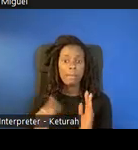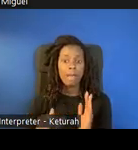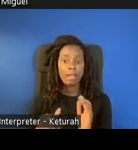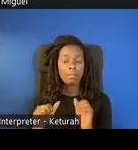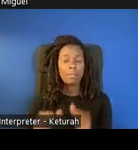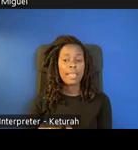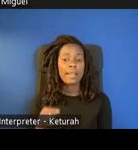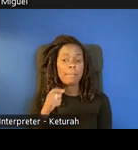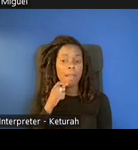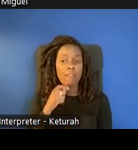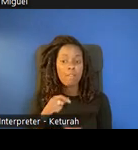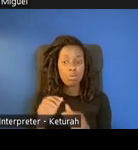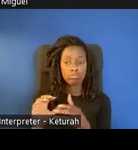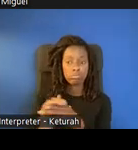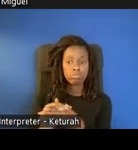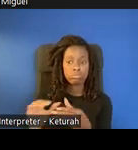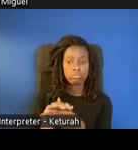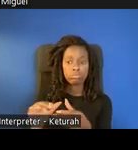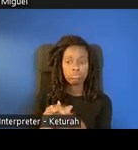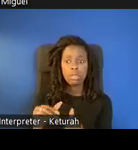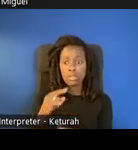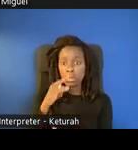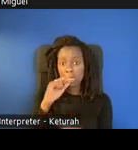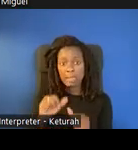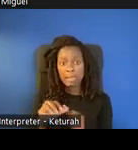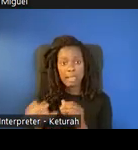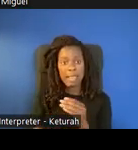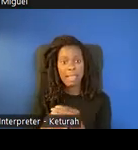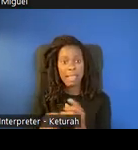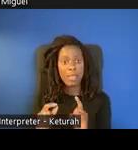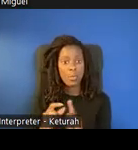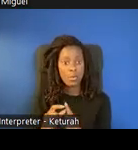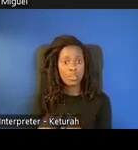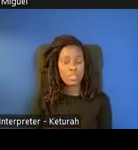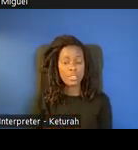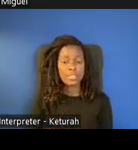microphone aspect so the kids themselves can add that those words if they want.